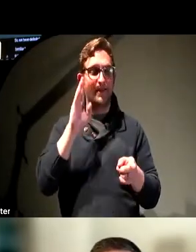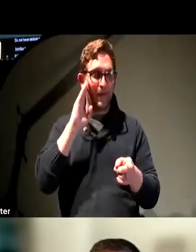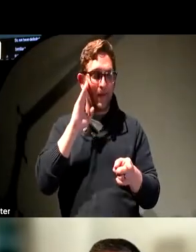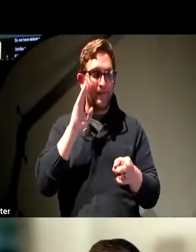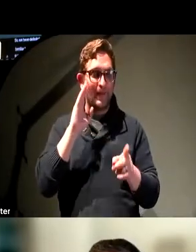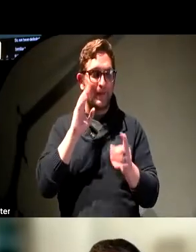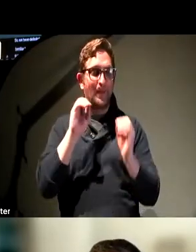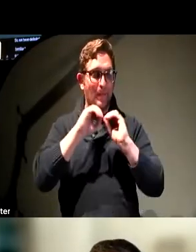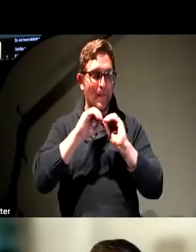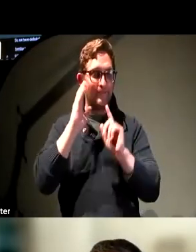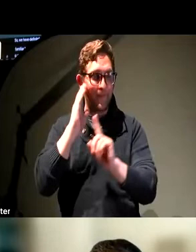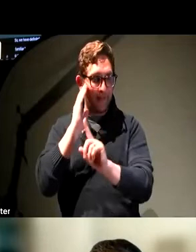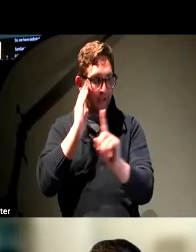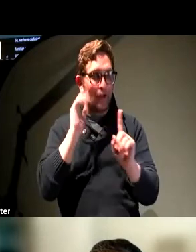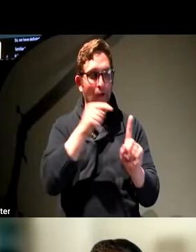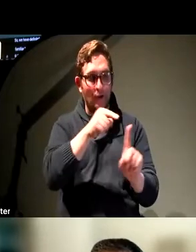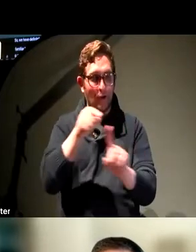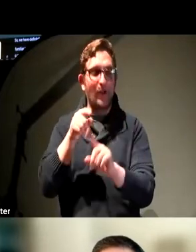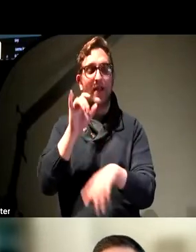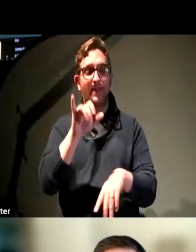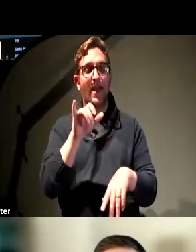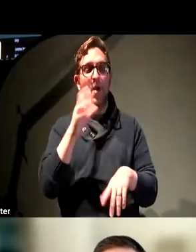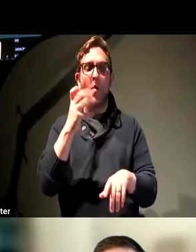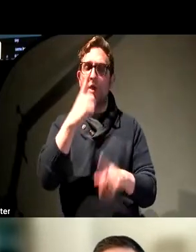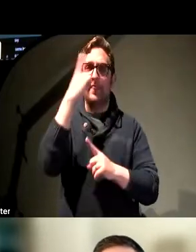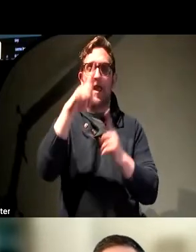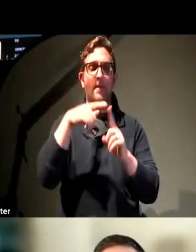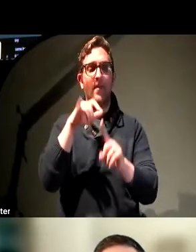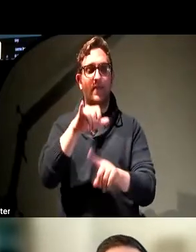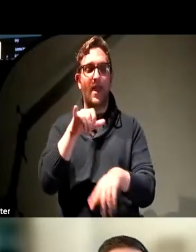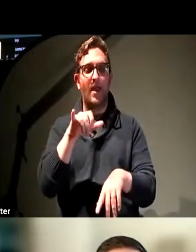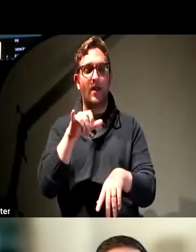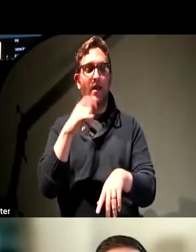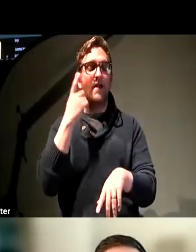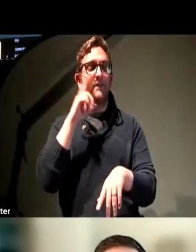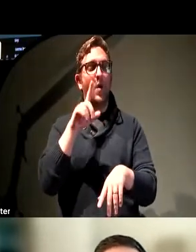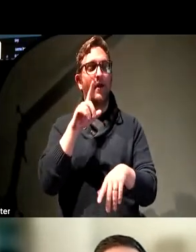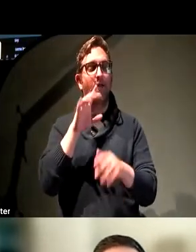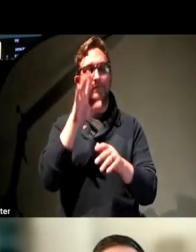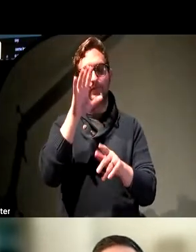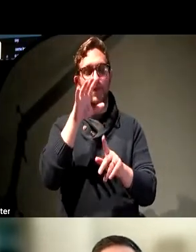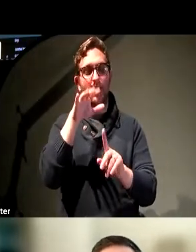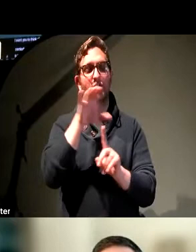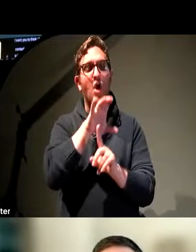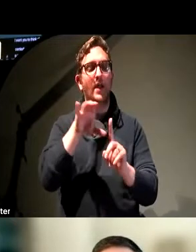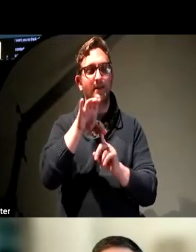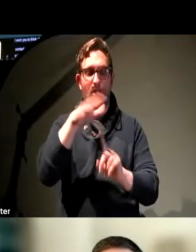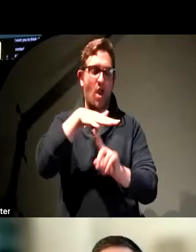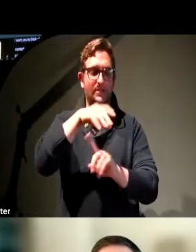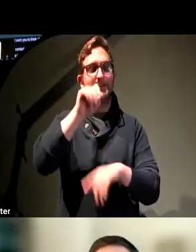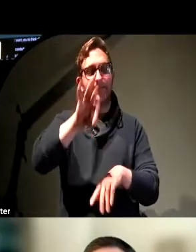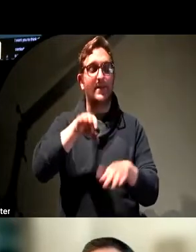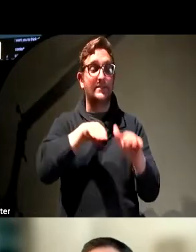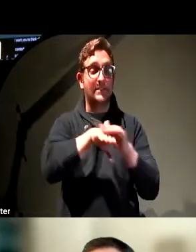I want you to think about these in the context of accessibility. When we talk about digital accessibility, it is a really